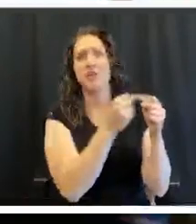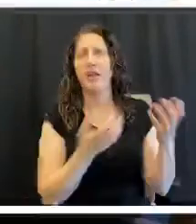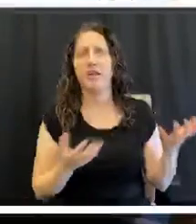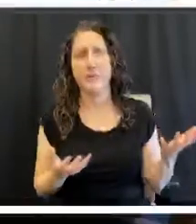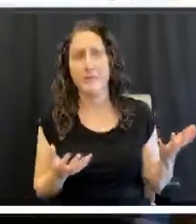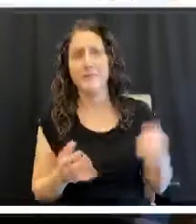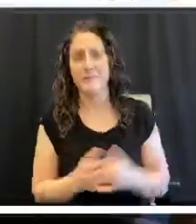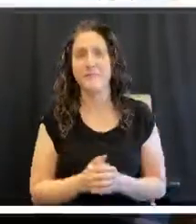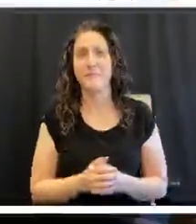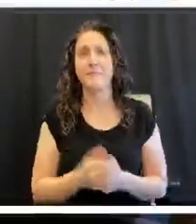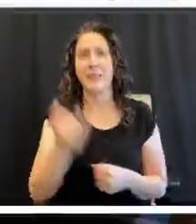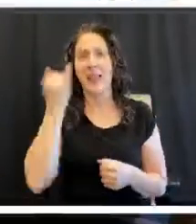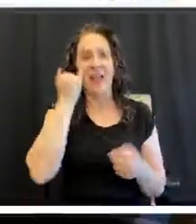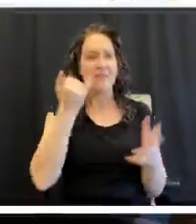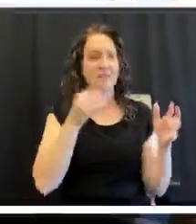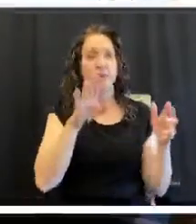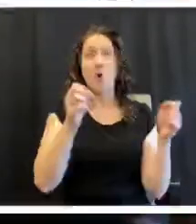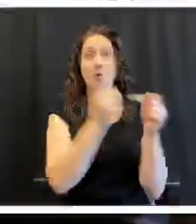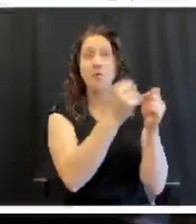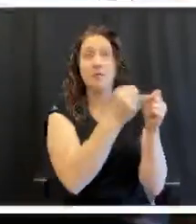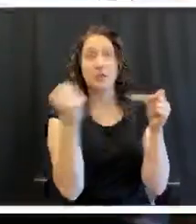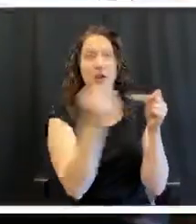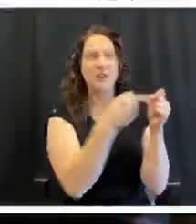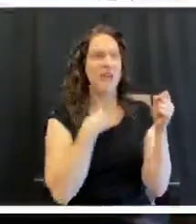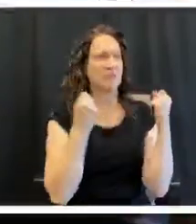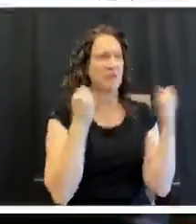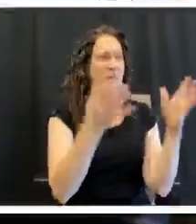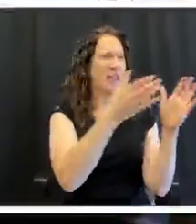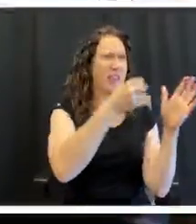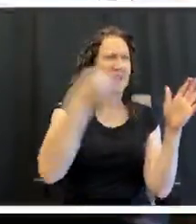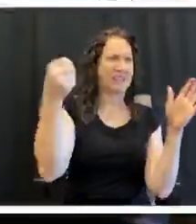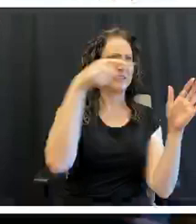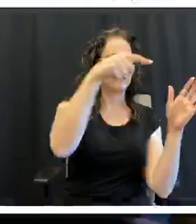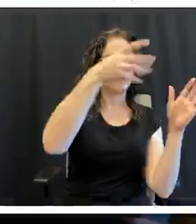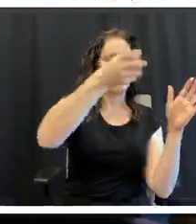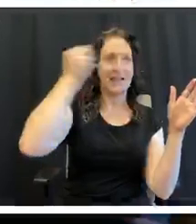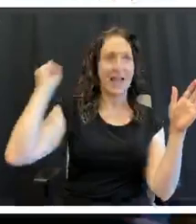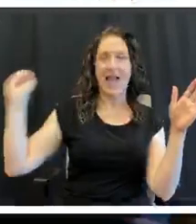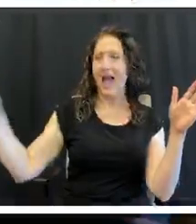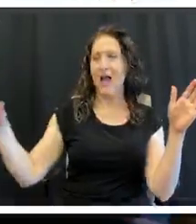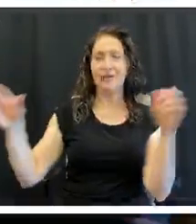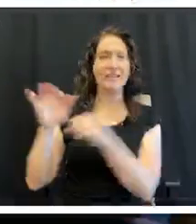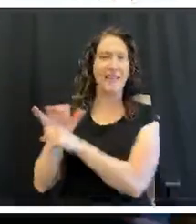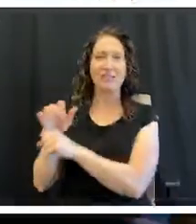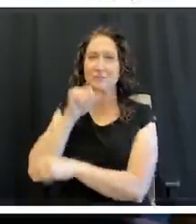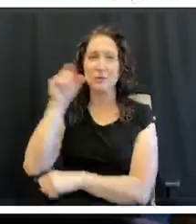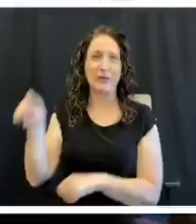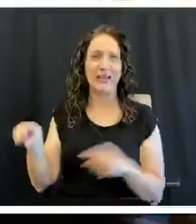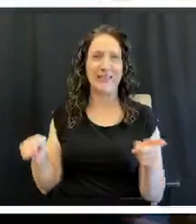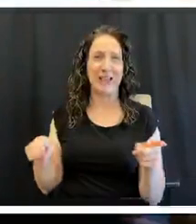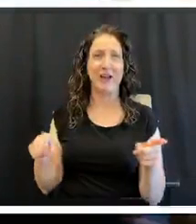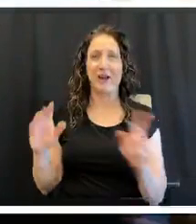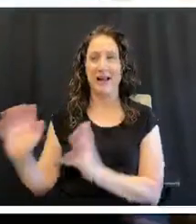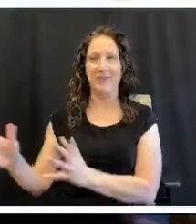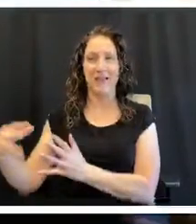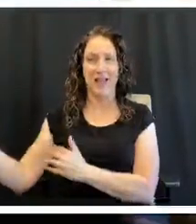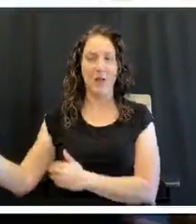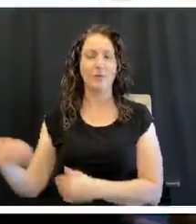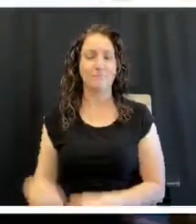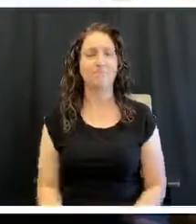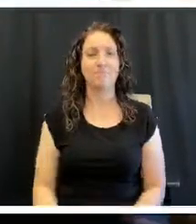your refrigerator space so you can put other stuff in, some fresh produce in. And so, that would make the difference.